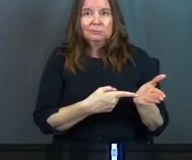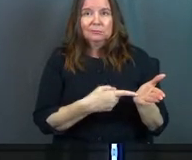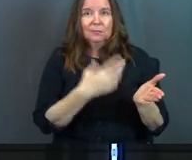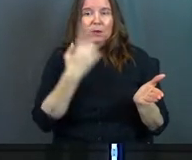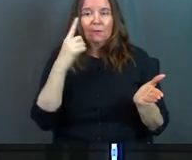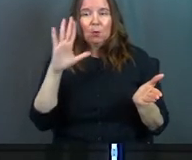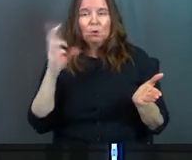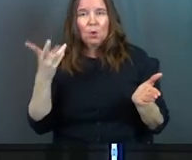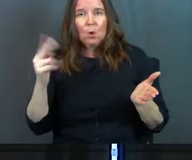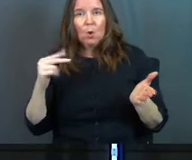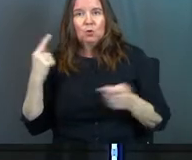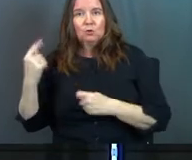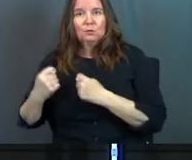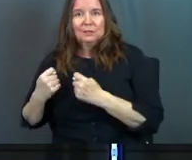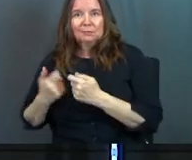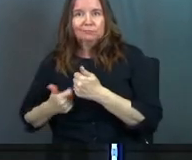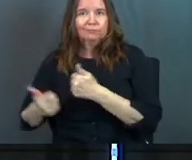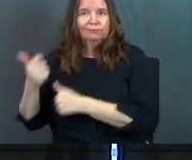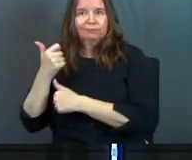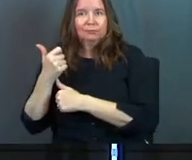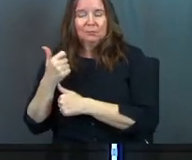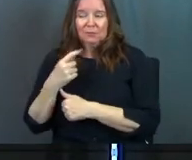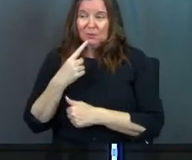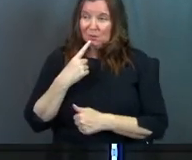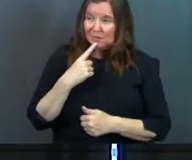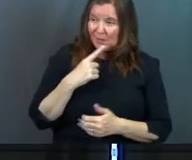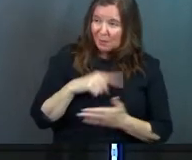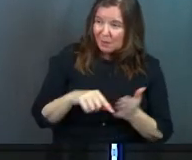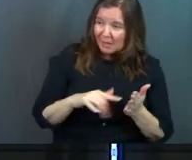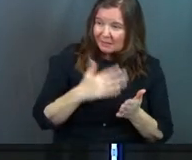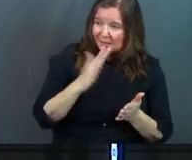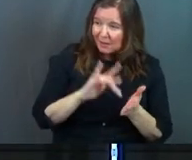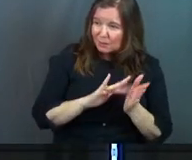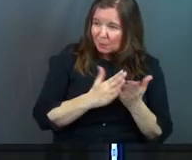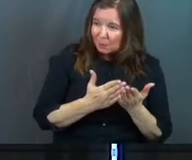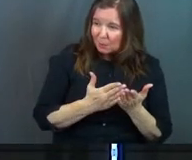the sake of your own tradition. Wow, Jesus, you say we cancel God's word.